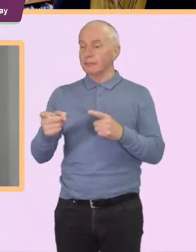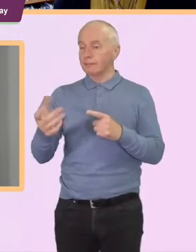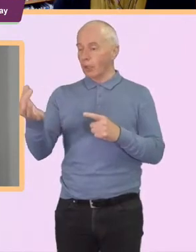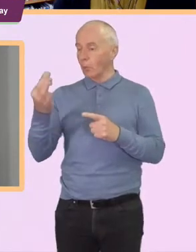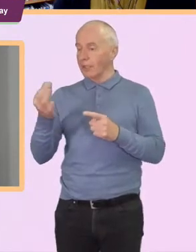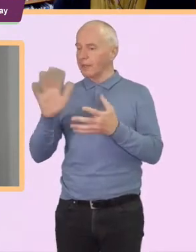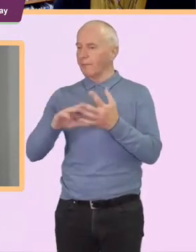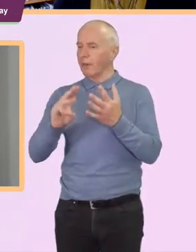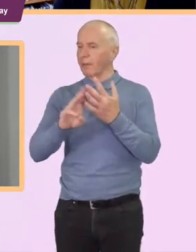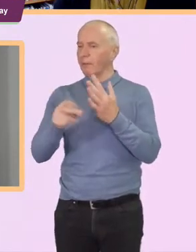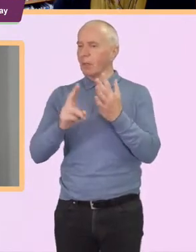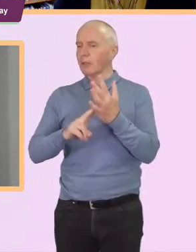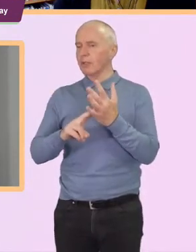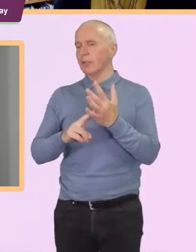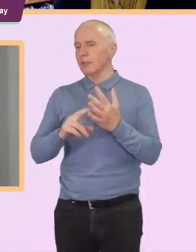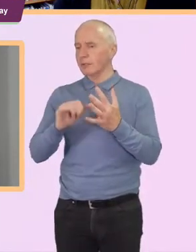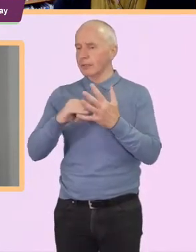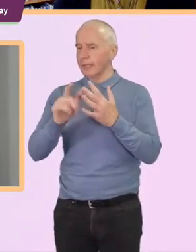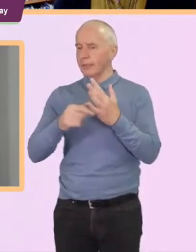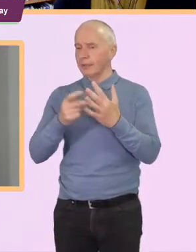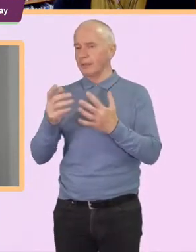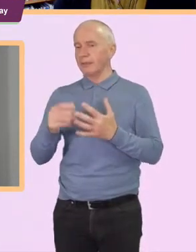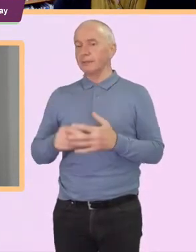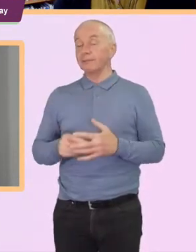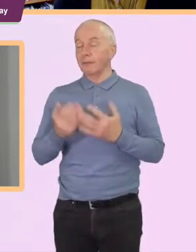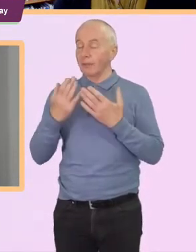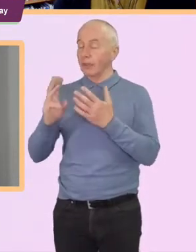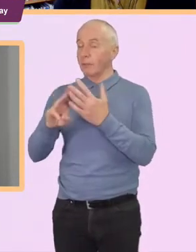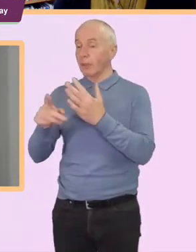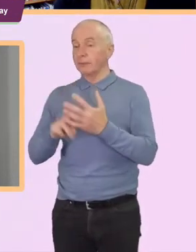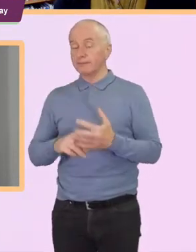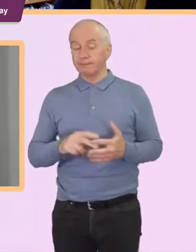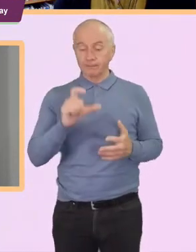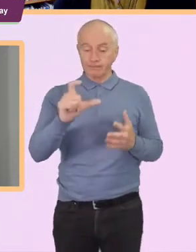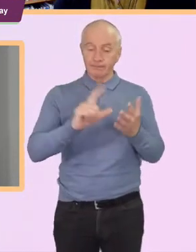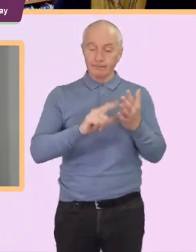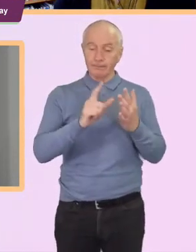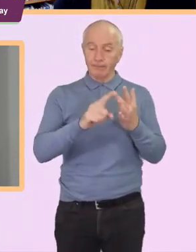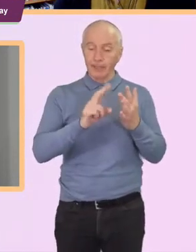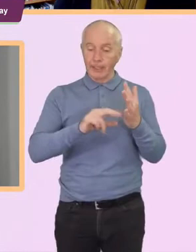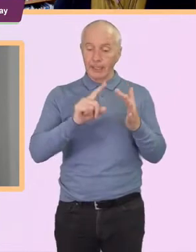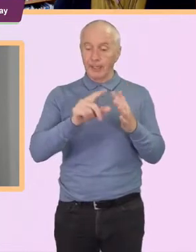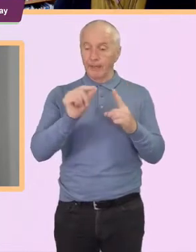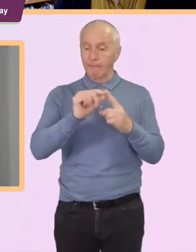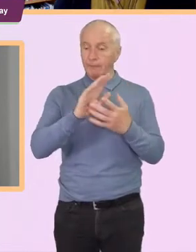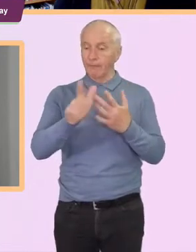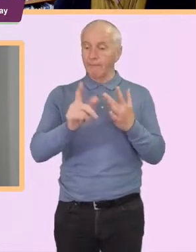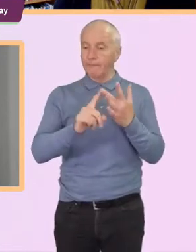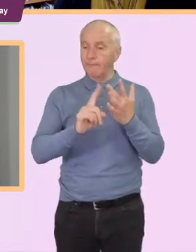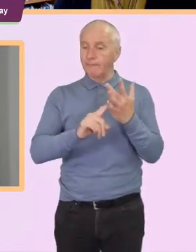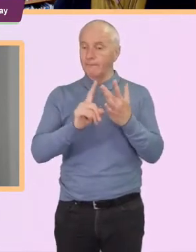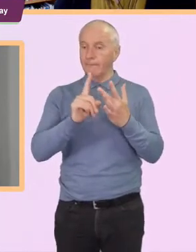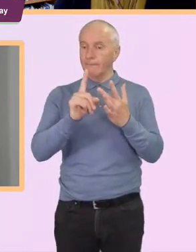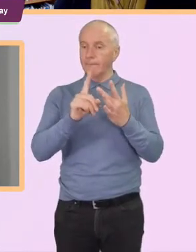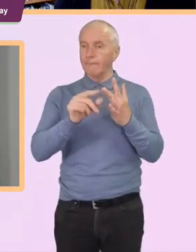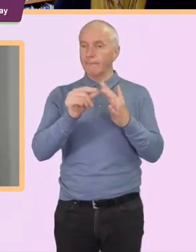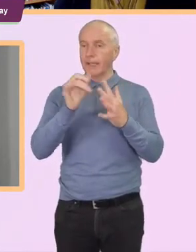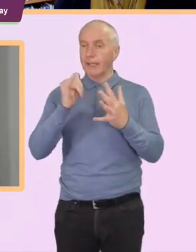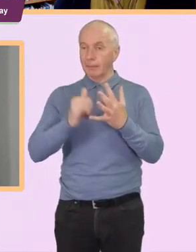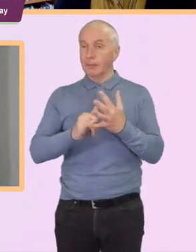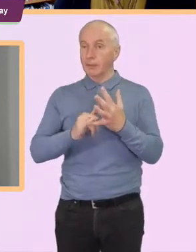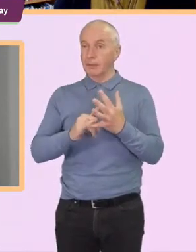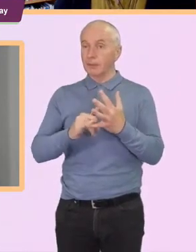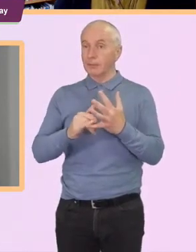Steers from Hanscom so thanks Martin. Clive Phillips has sent in a question which